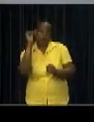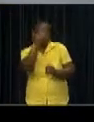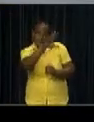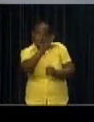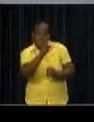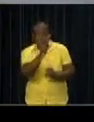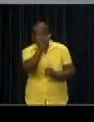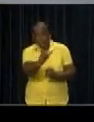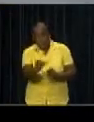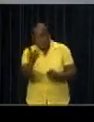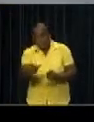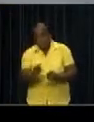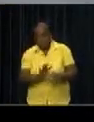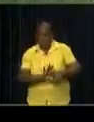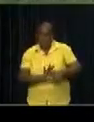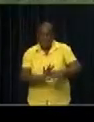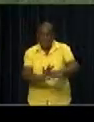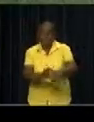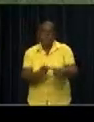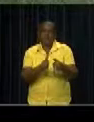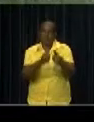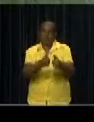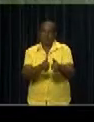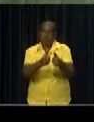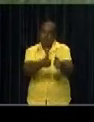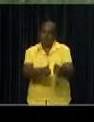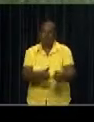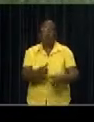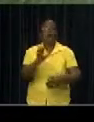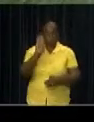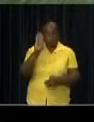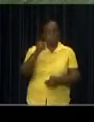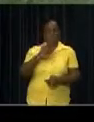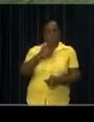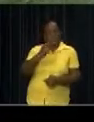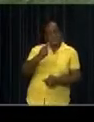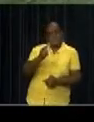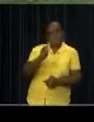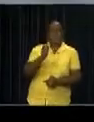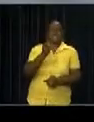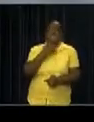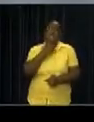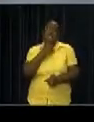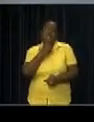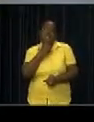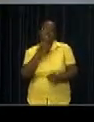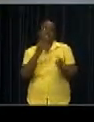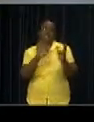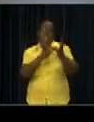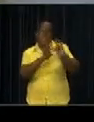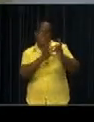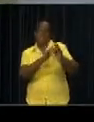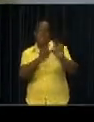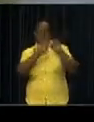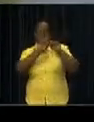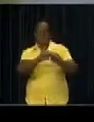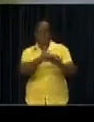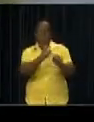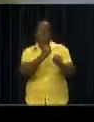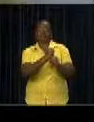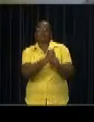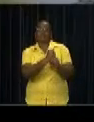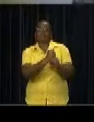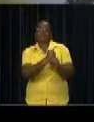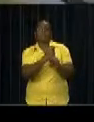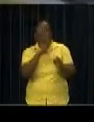service of the police. There are a total of six speeding cameras. The one at the Sophie Redmond Strat is equipped